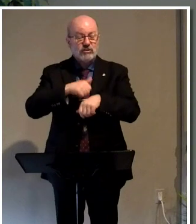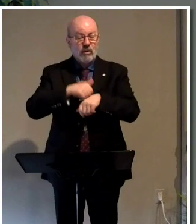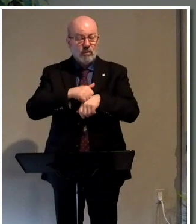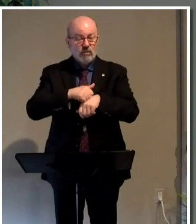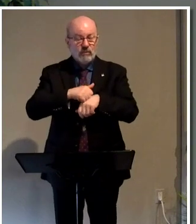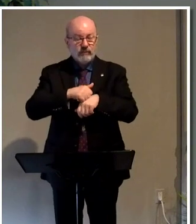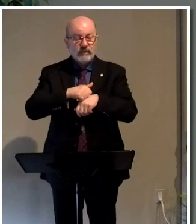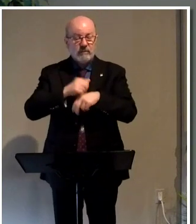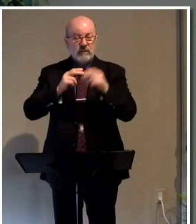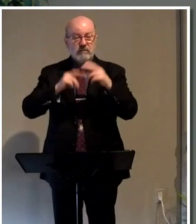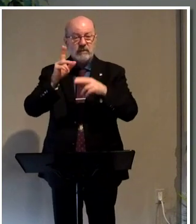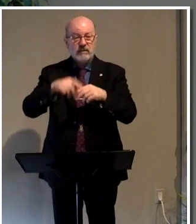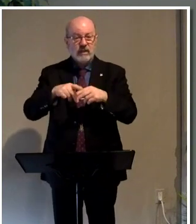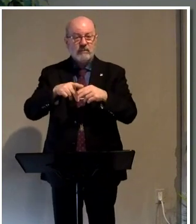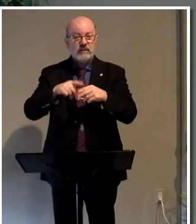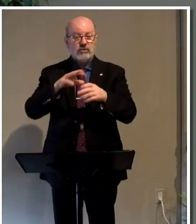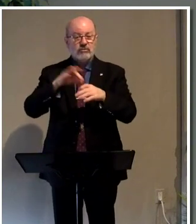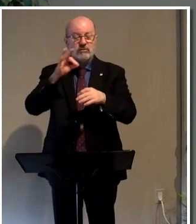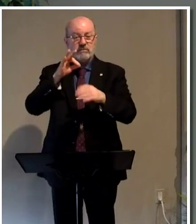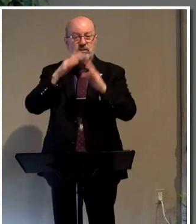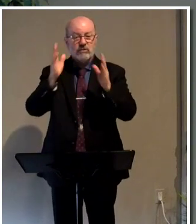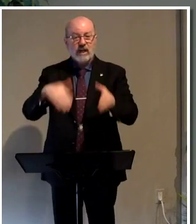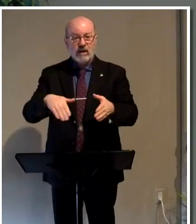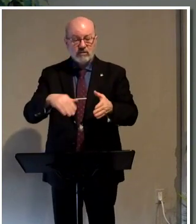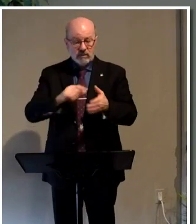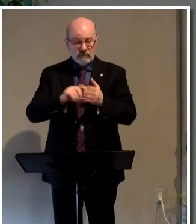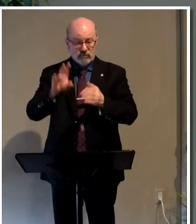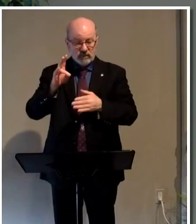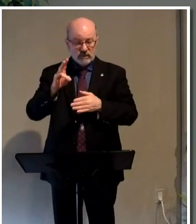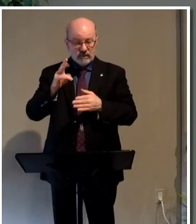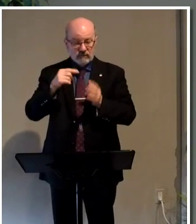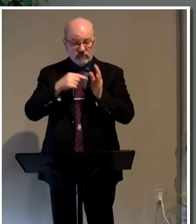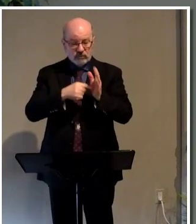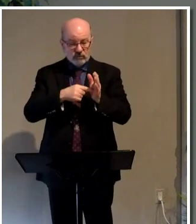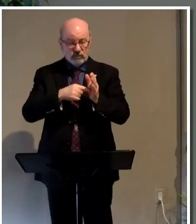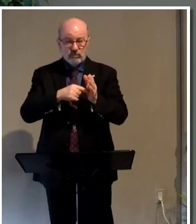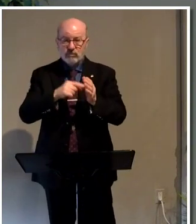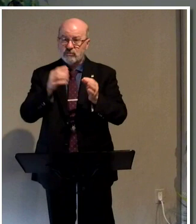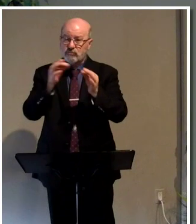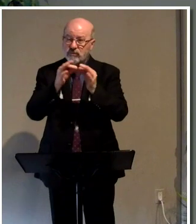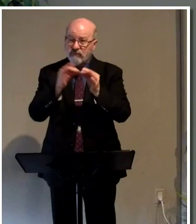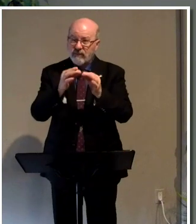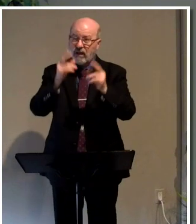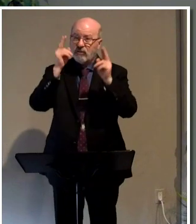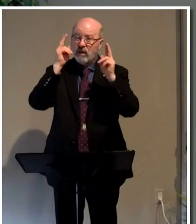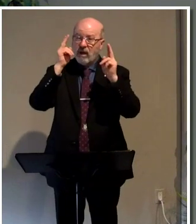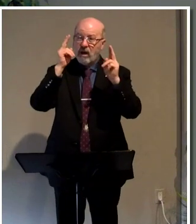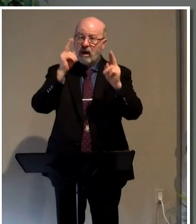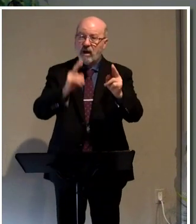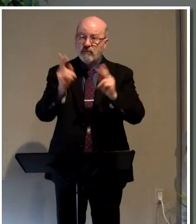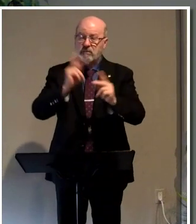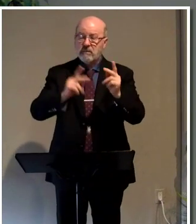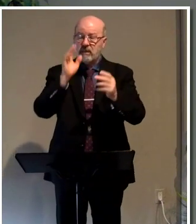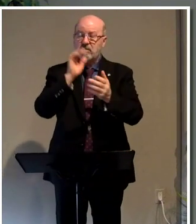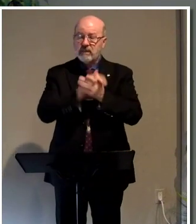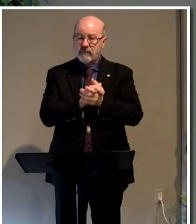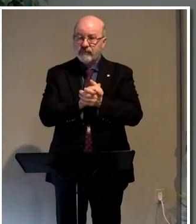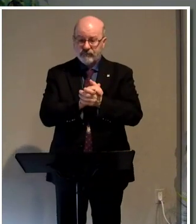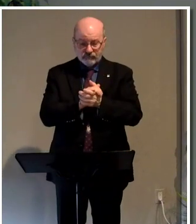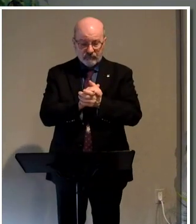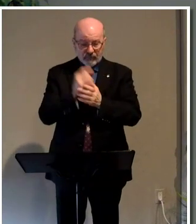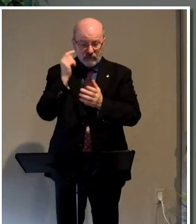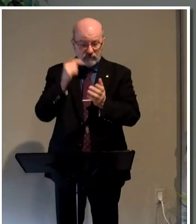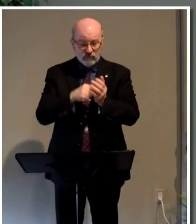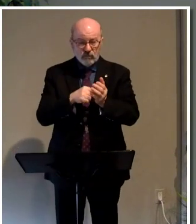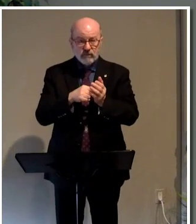going to be built up into a spiritual house. And as verse 7 indicates, there's real value and honor for those who believe. Notice if you